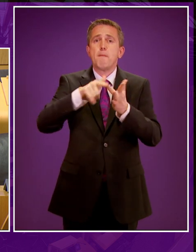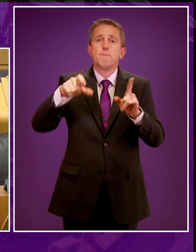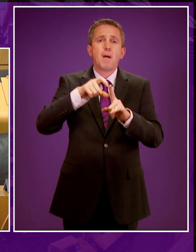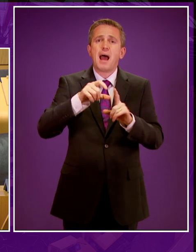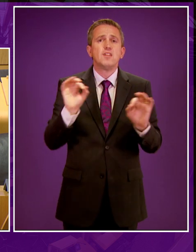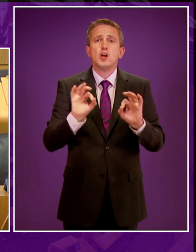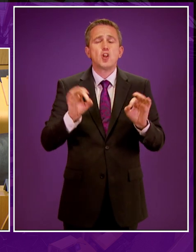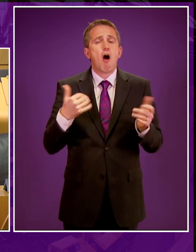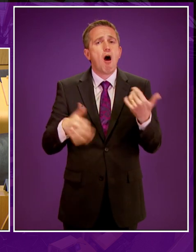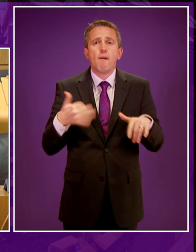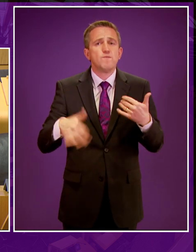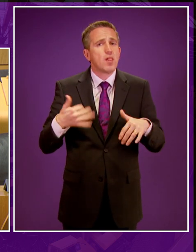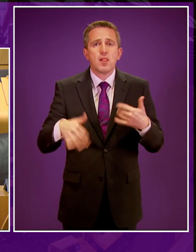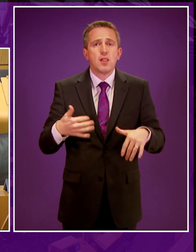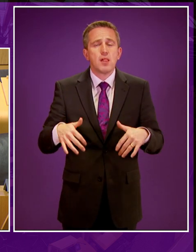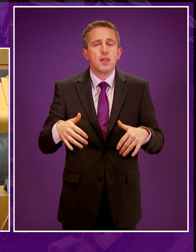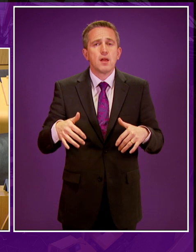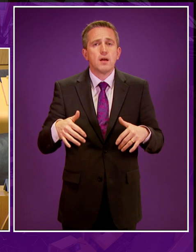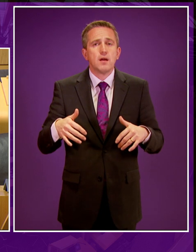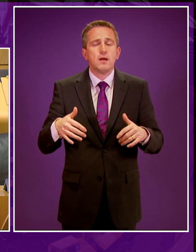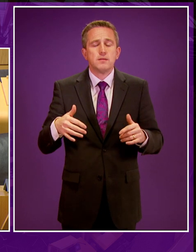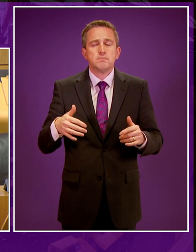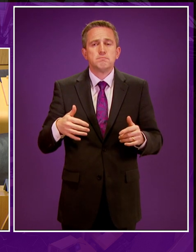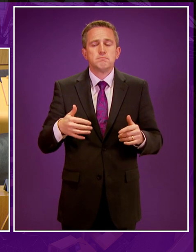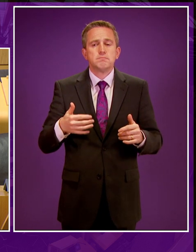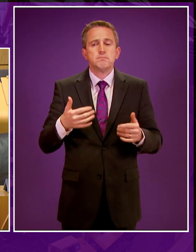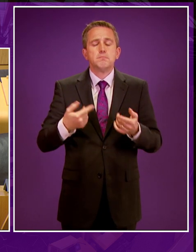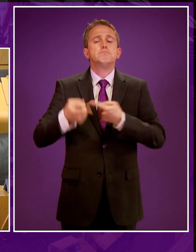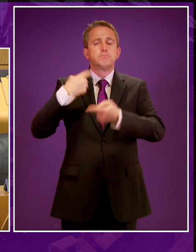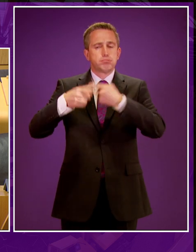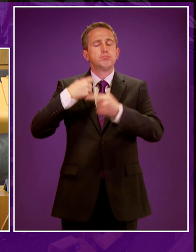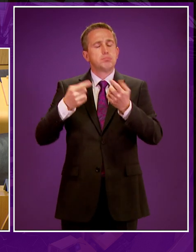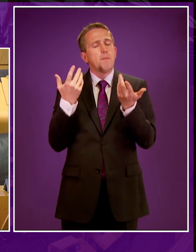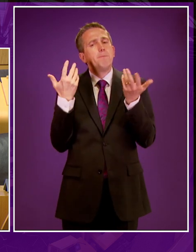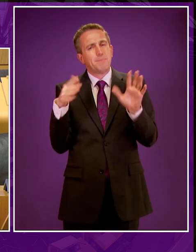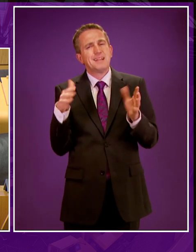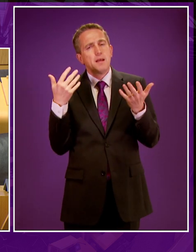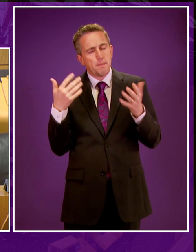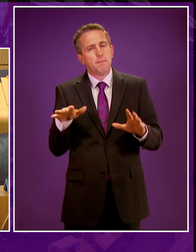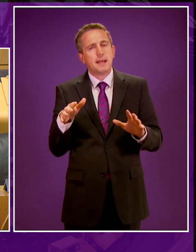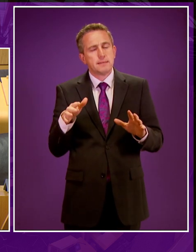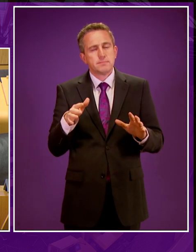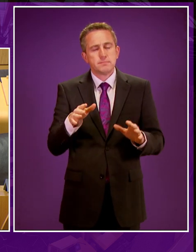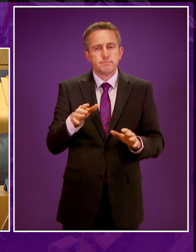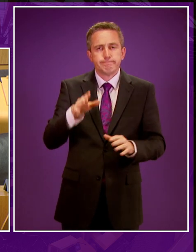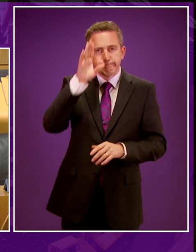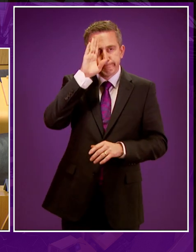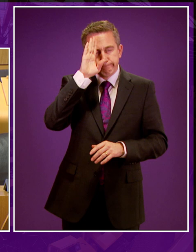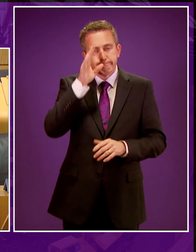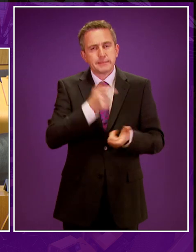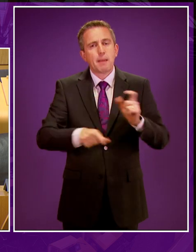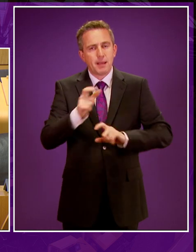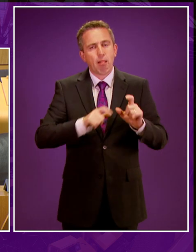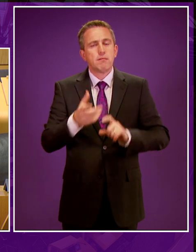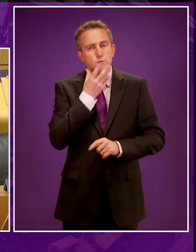non-harmful. There's unquestionably been instances where lax regulation and poor environmental protections have led to the use of